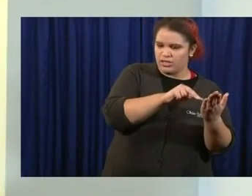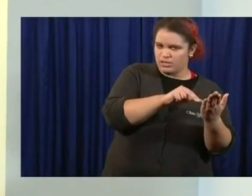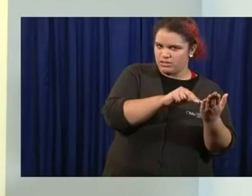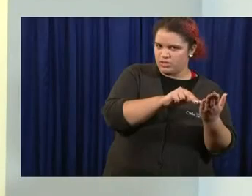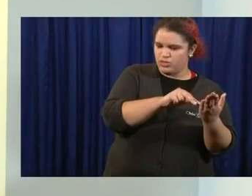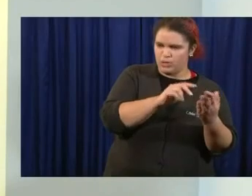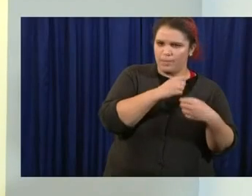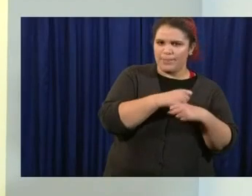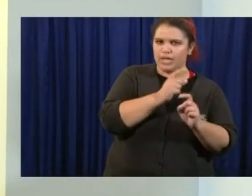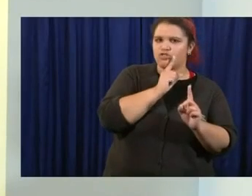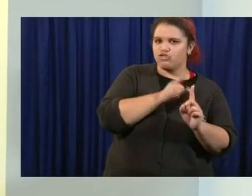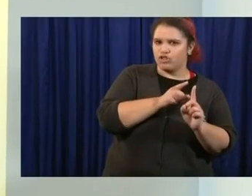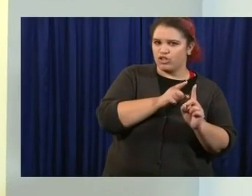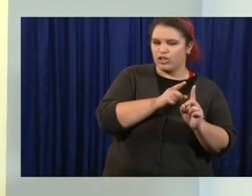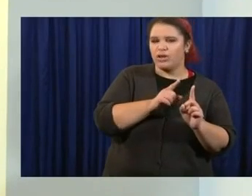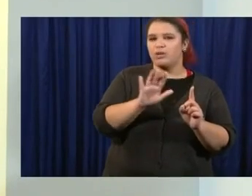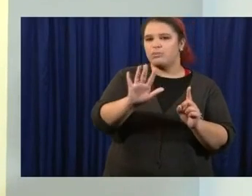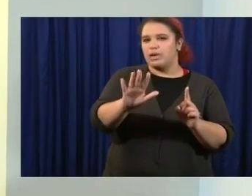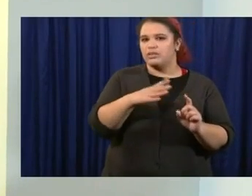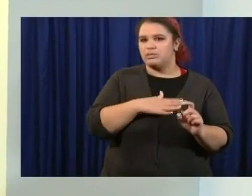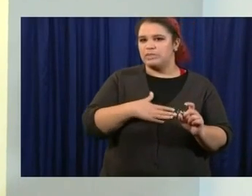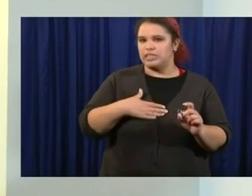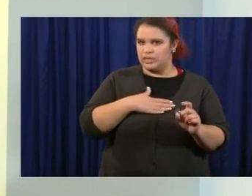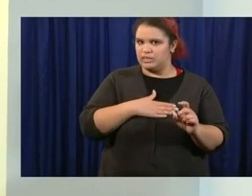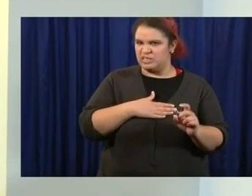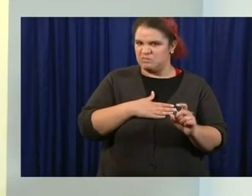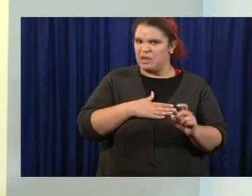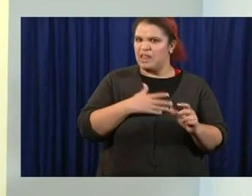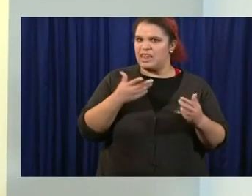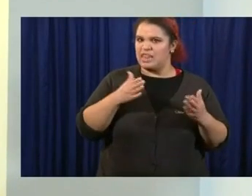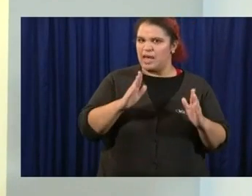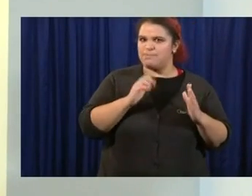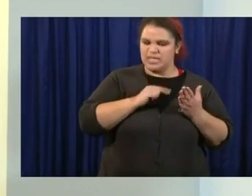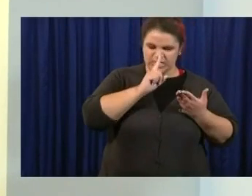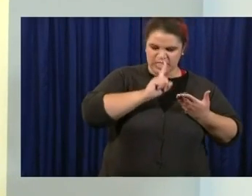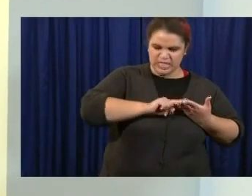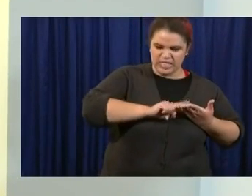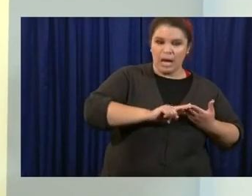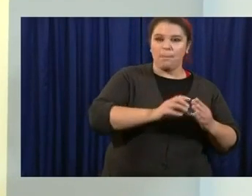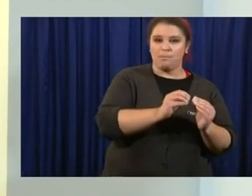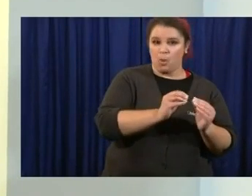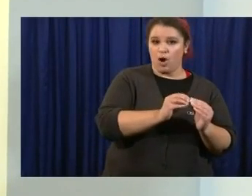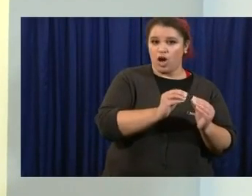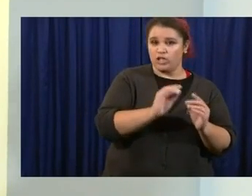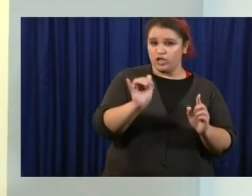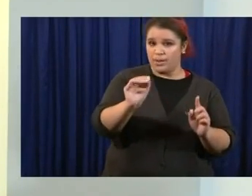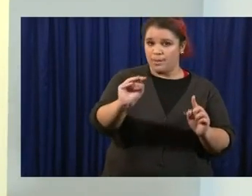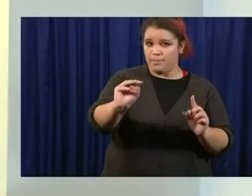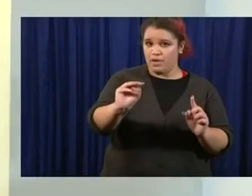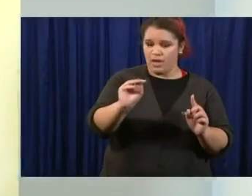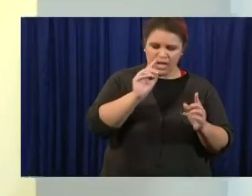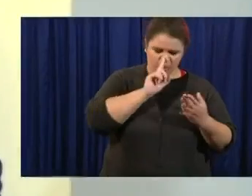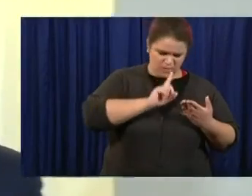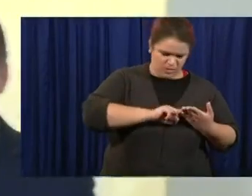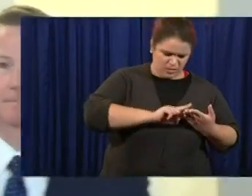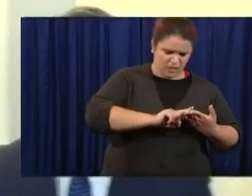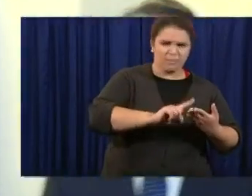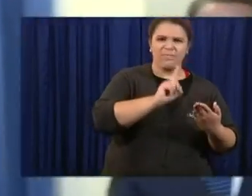give me the rest of this news conference, I will have an answer for you on that, Jim, just to make sure that I don't, that there's not something there that I'm missing.